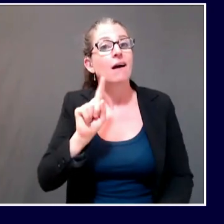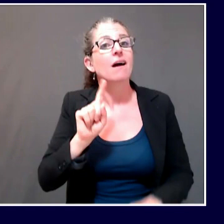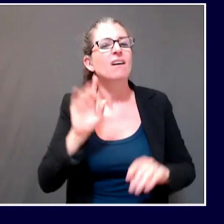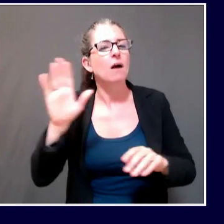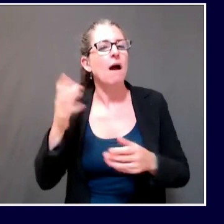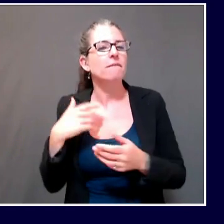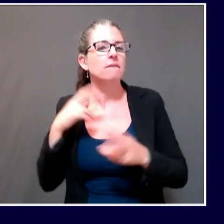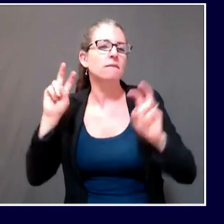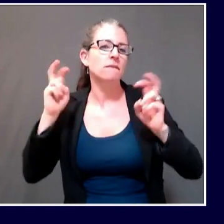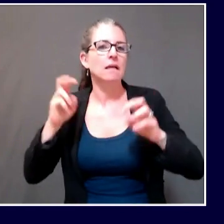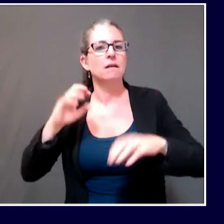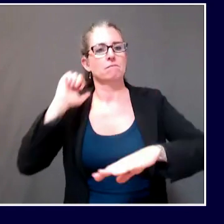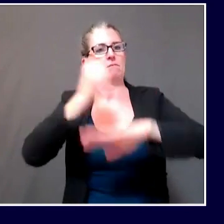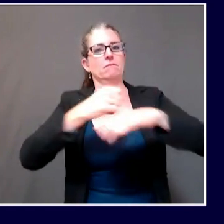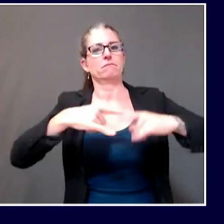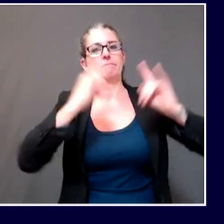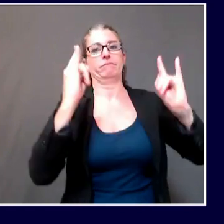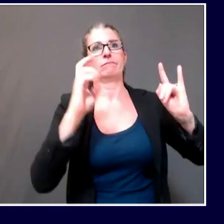25th.